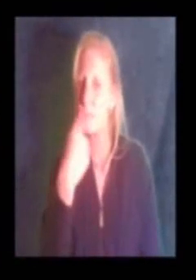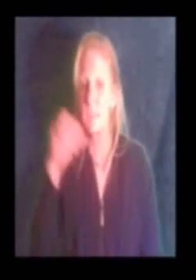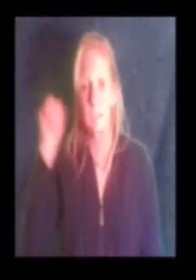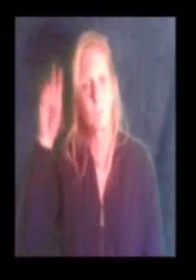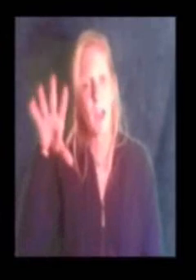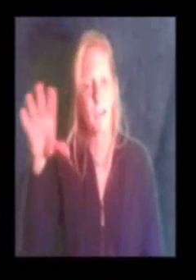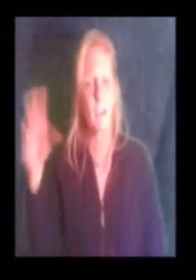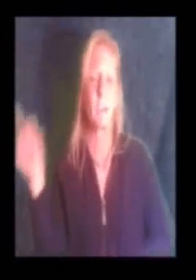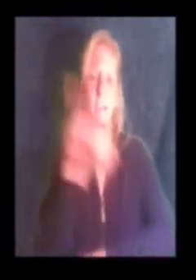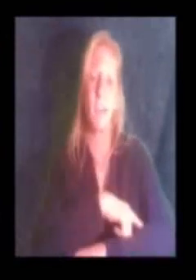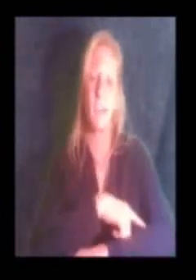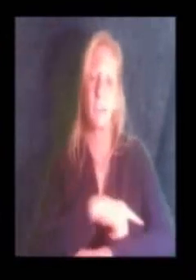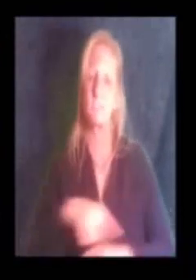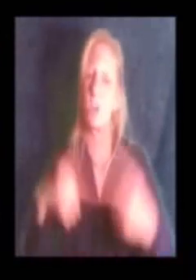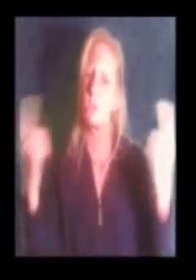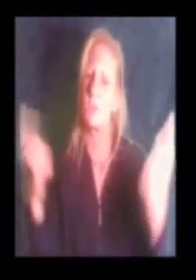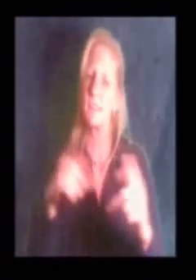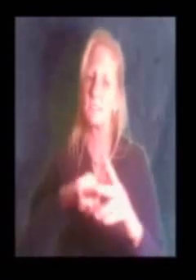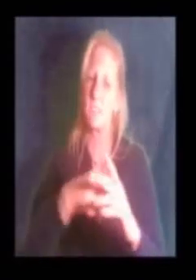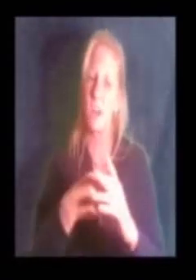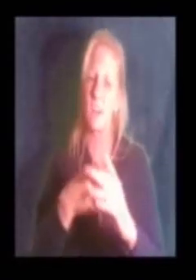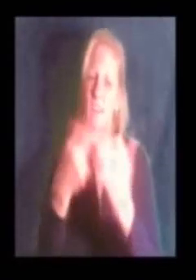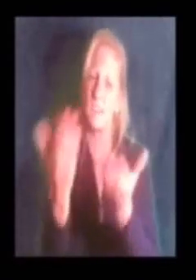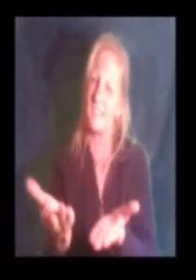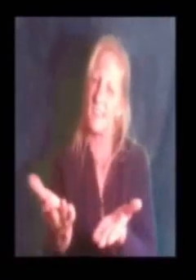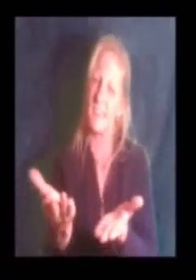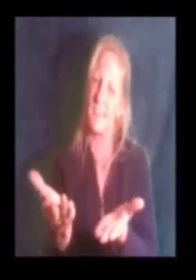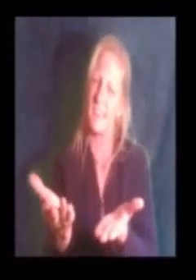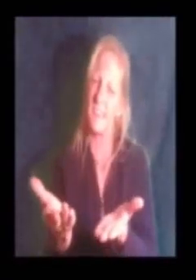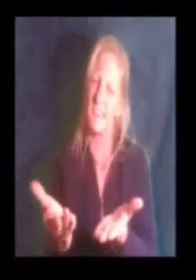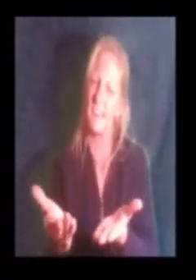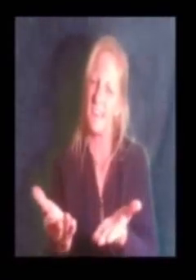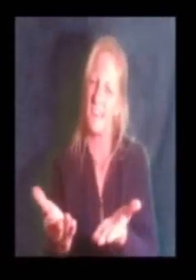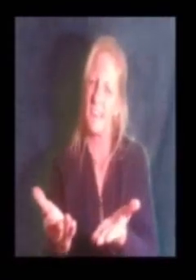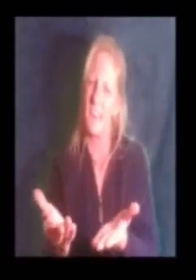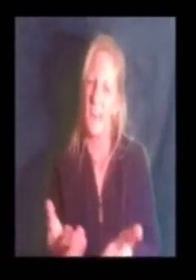ones to make a brighter day, so let's start giving